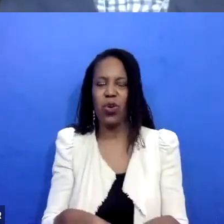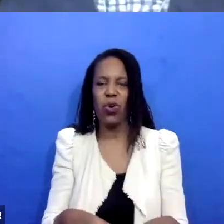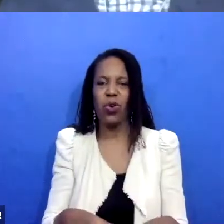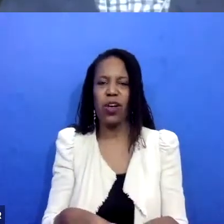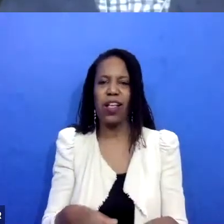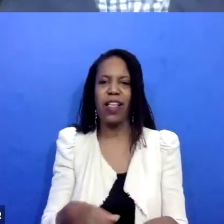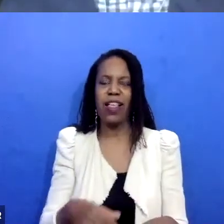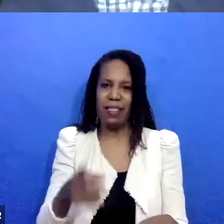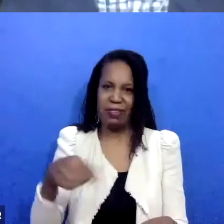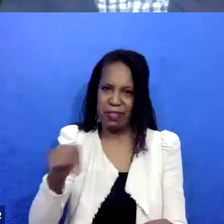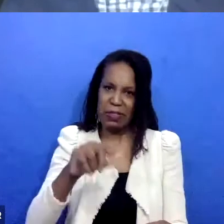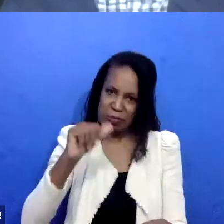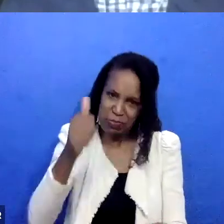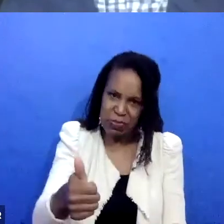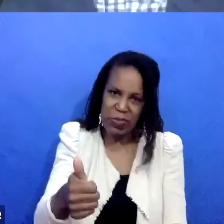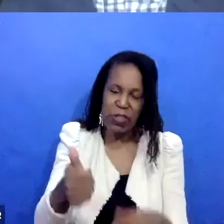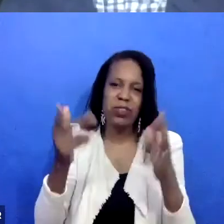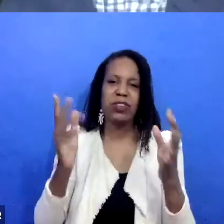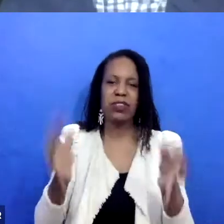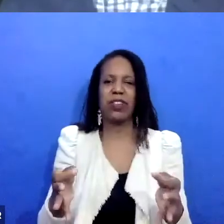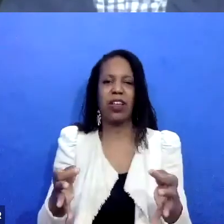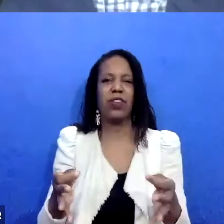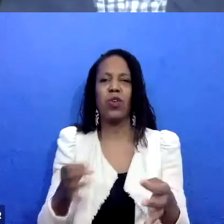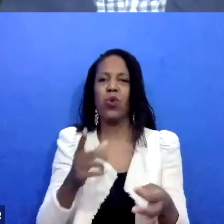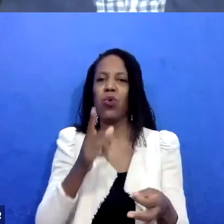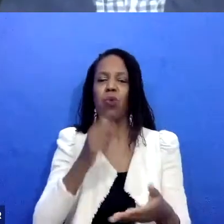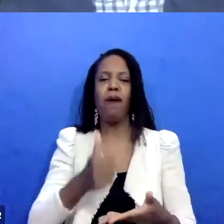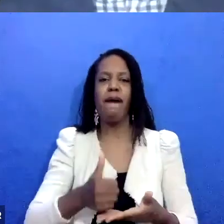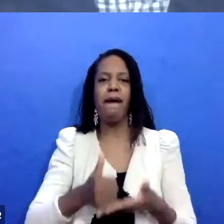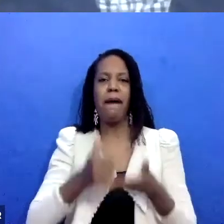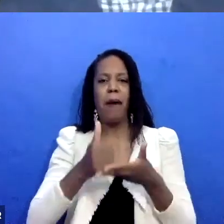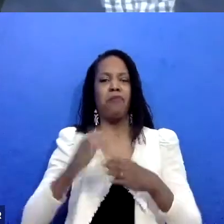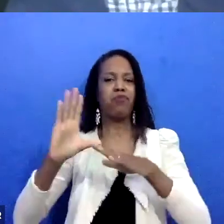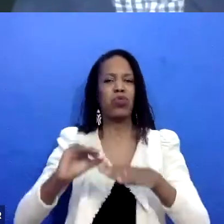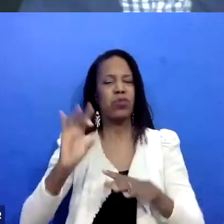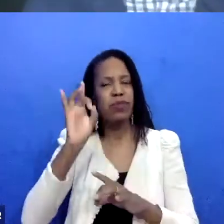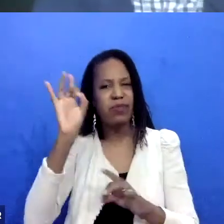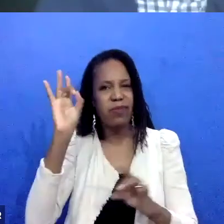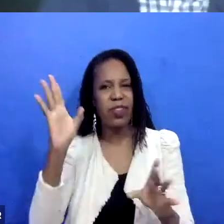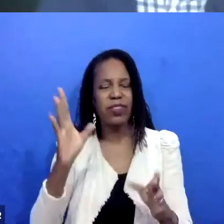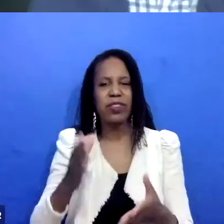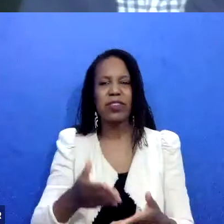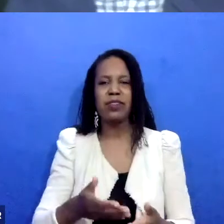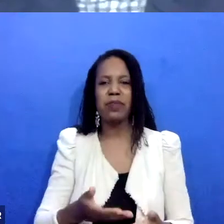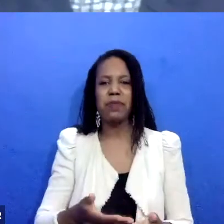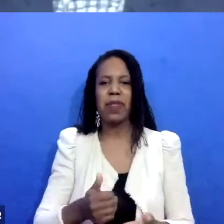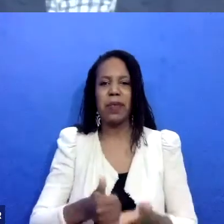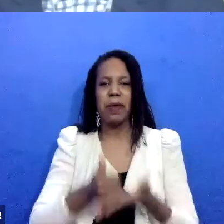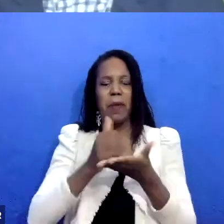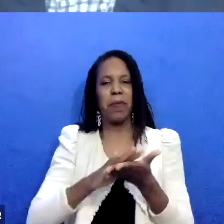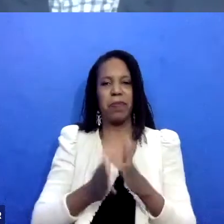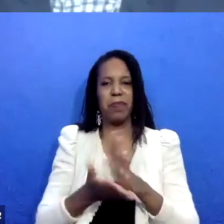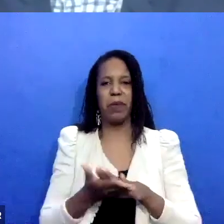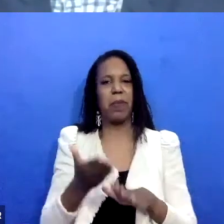help them be their best selves and help deescalate, deescalate the violence. Right. there's two tools that we use in working with those people.